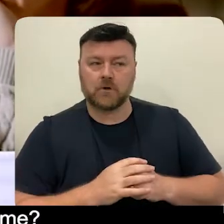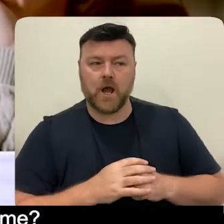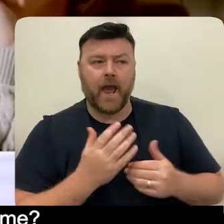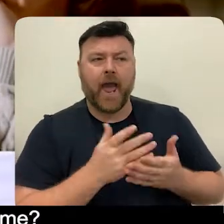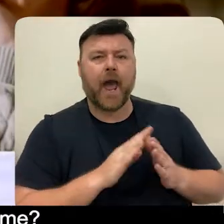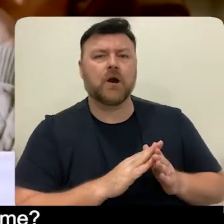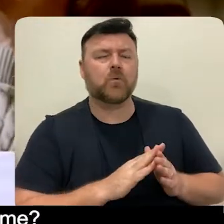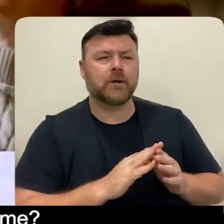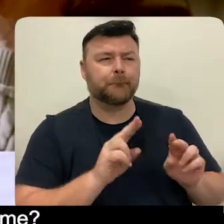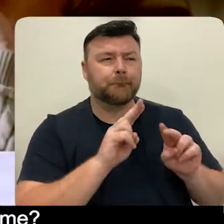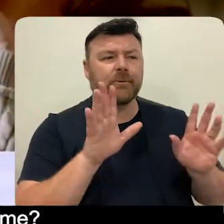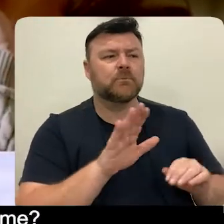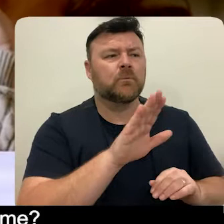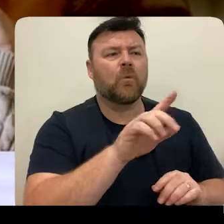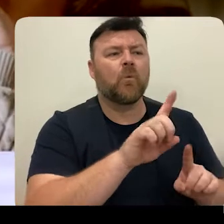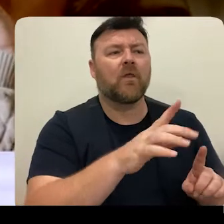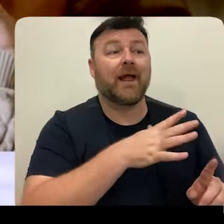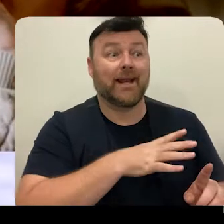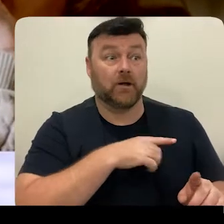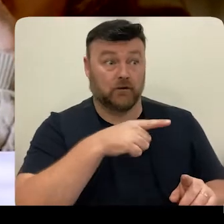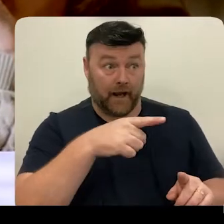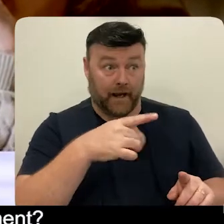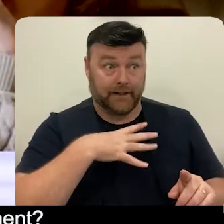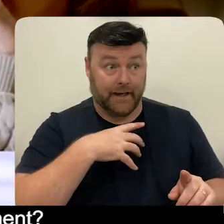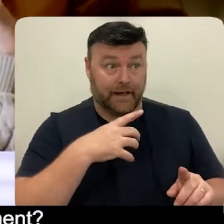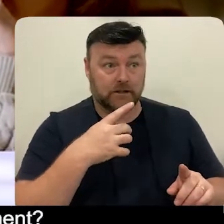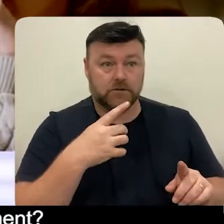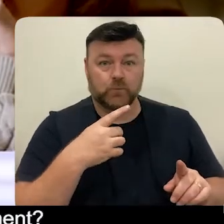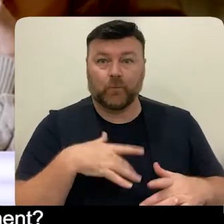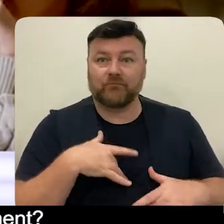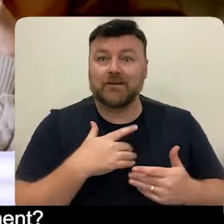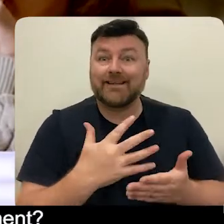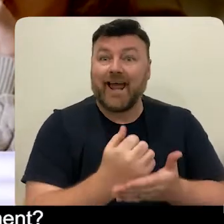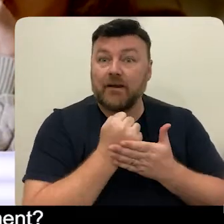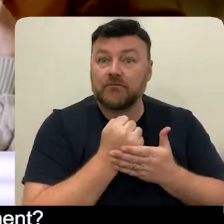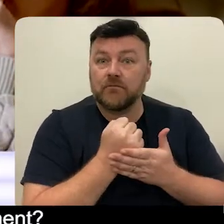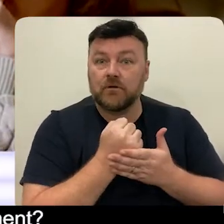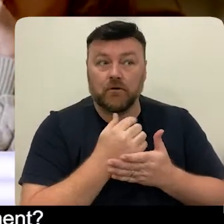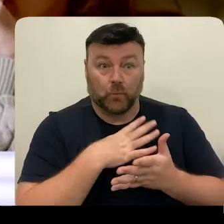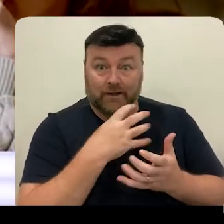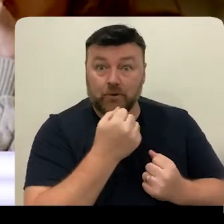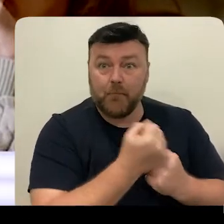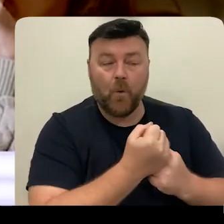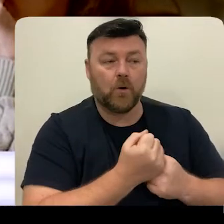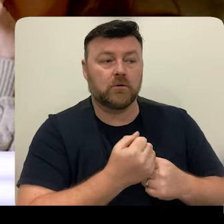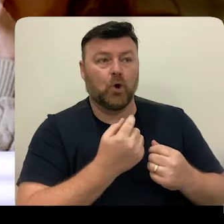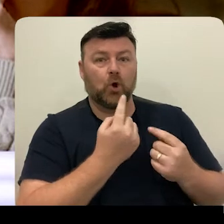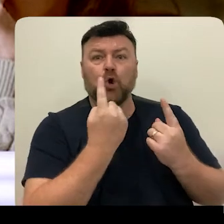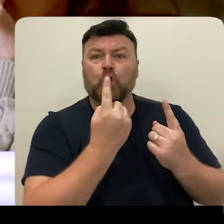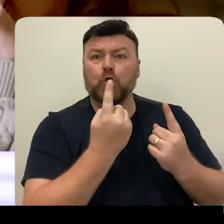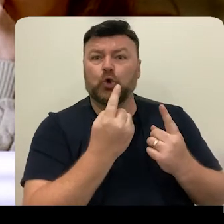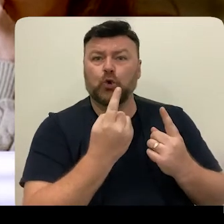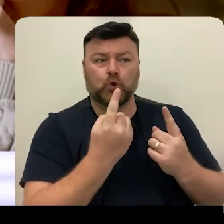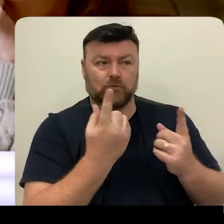what their needs are at the time? Is it a safety issue? Do they need emergency support and containment? Who else is there for them?